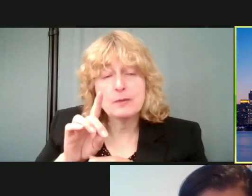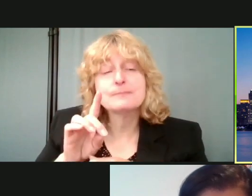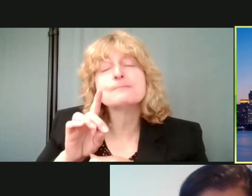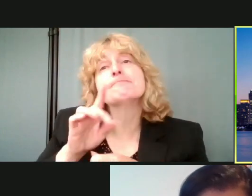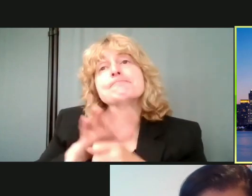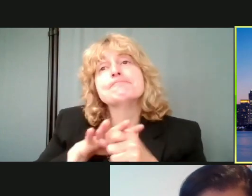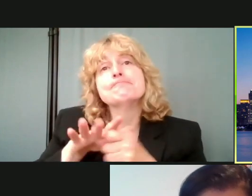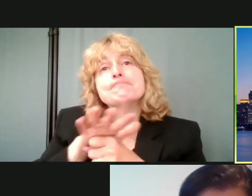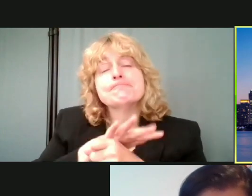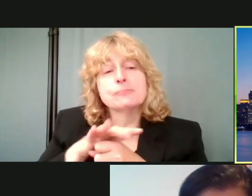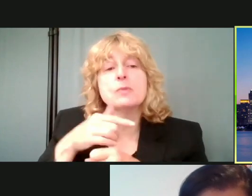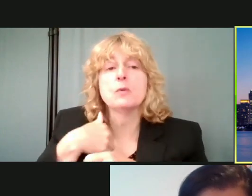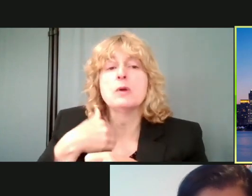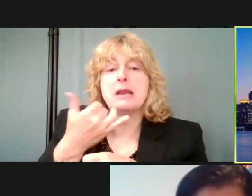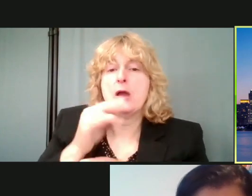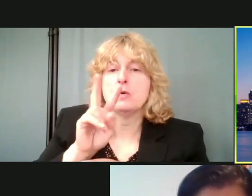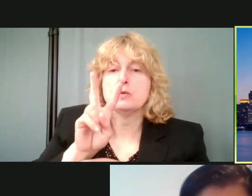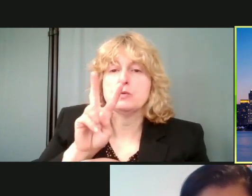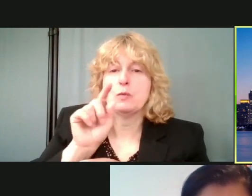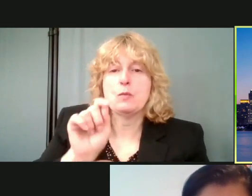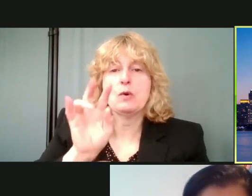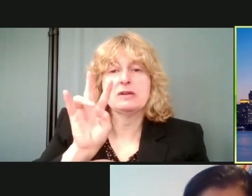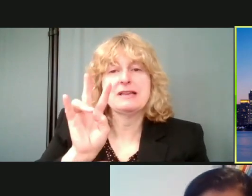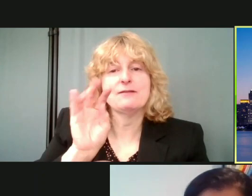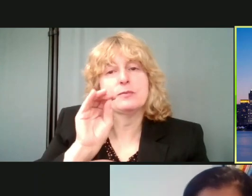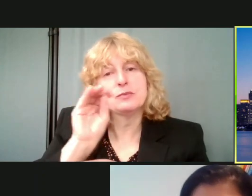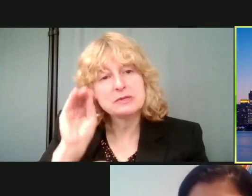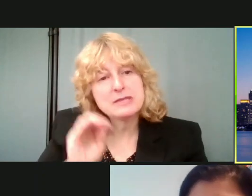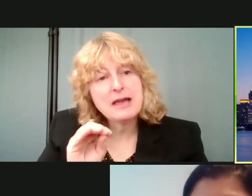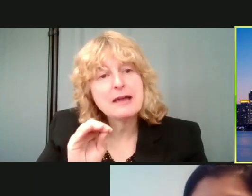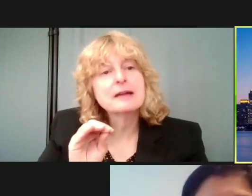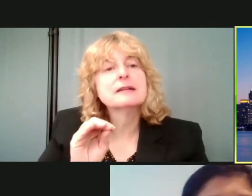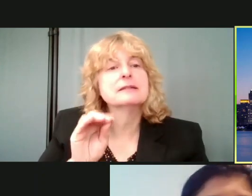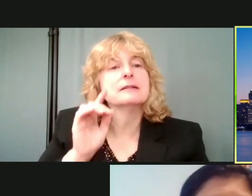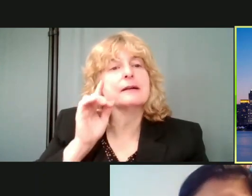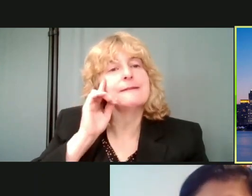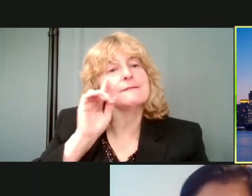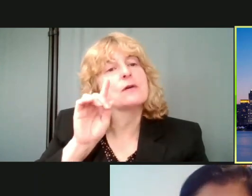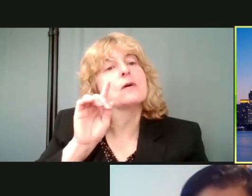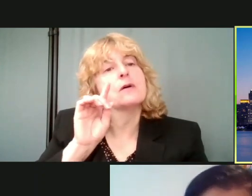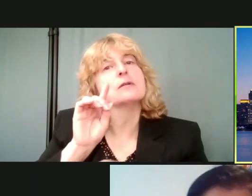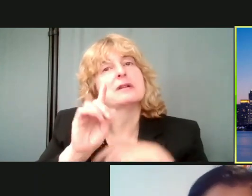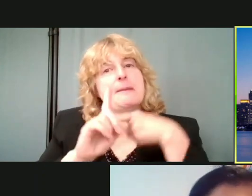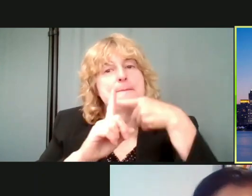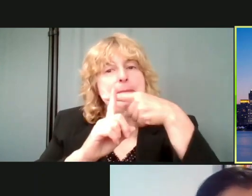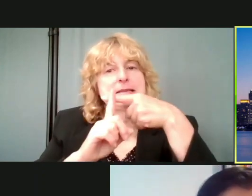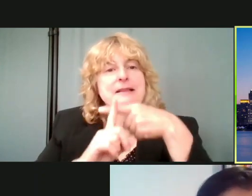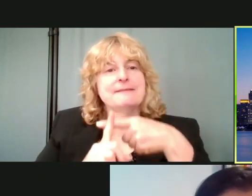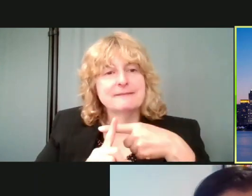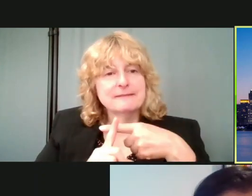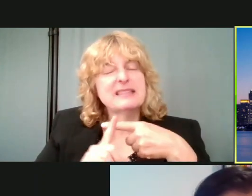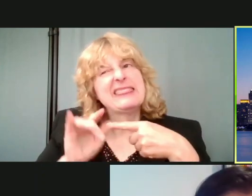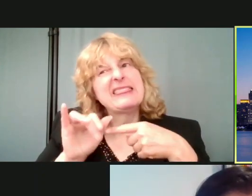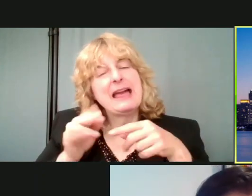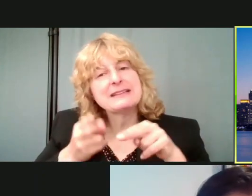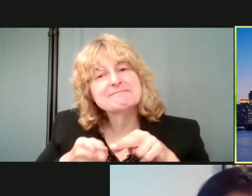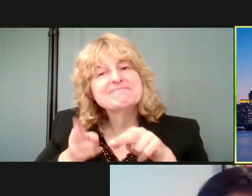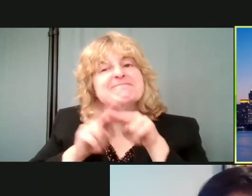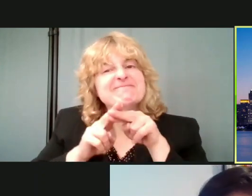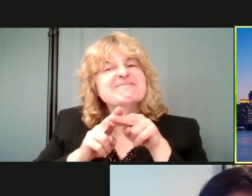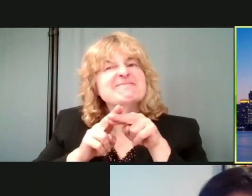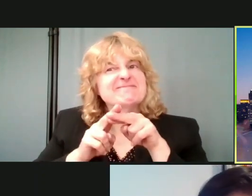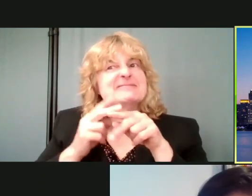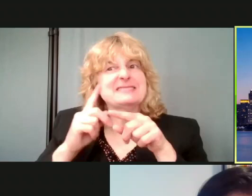currently at 2.7% of being at our positive rate, which has gone up since last